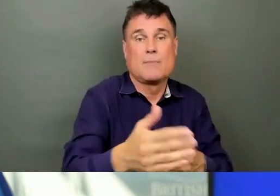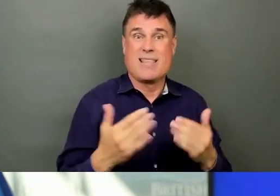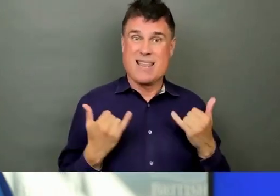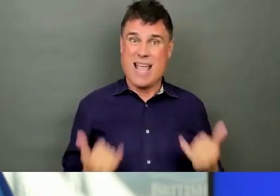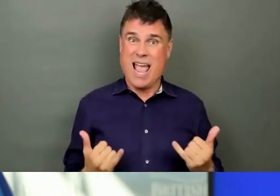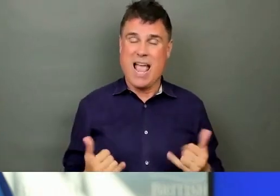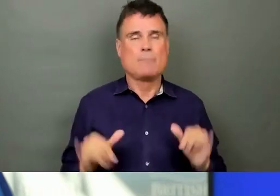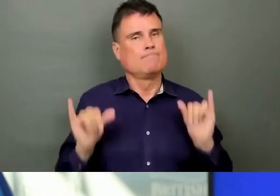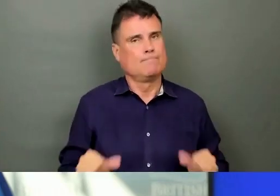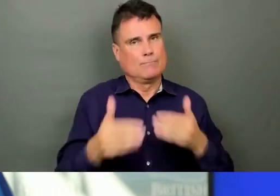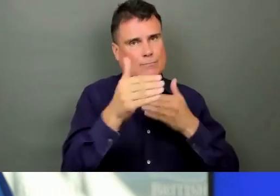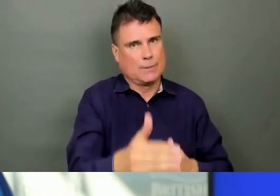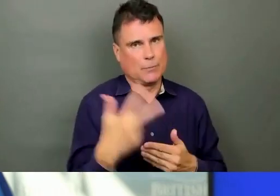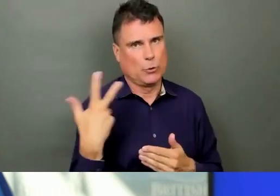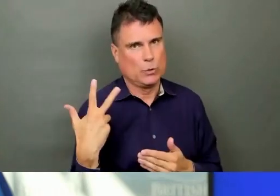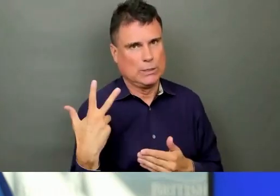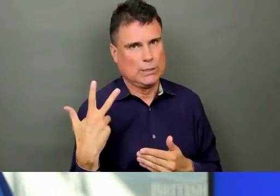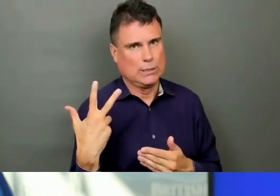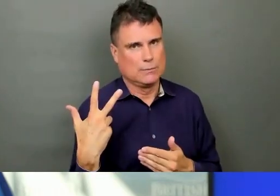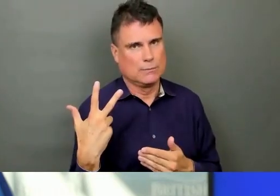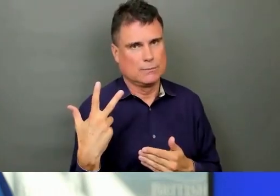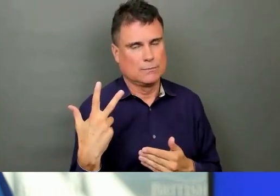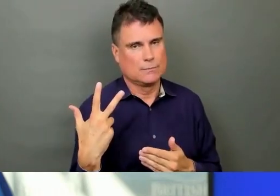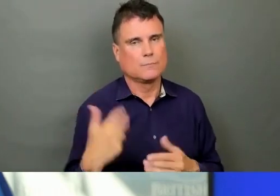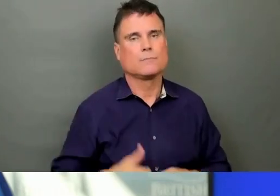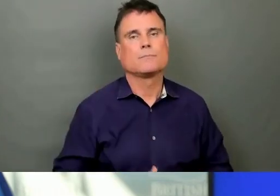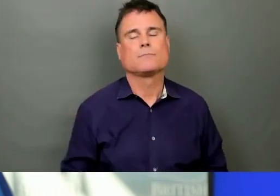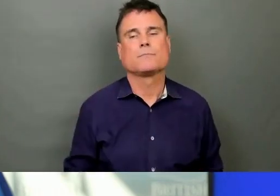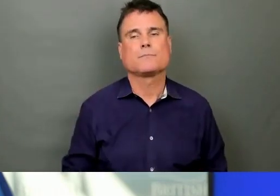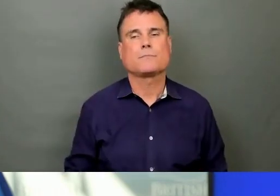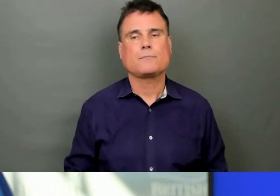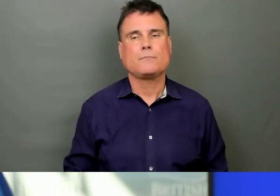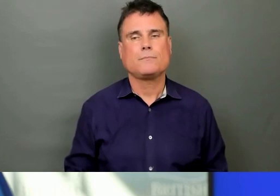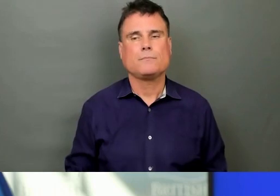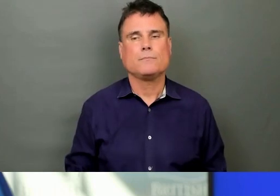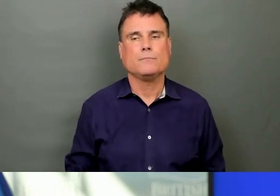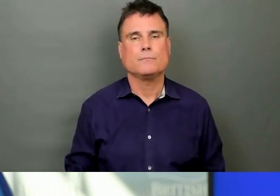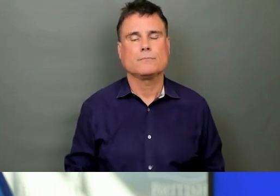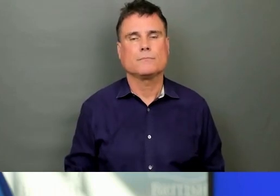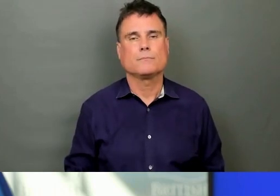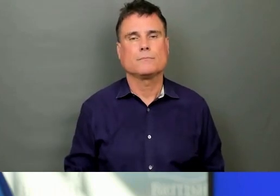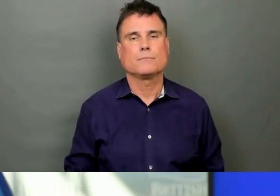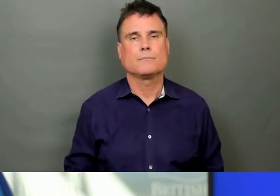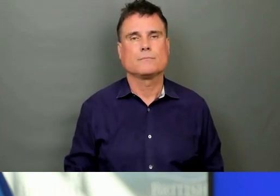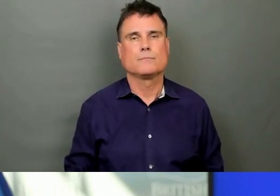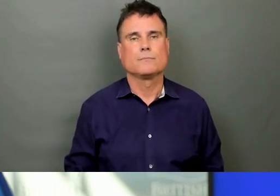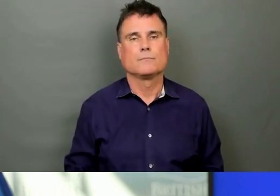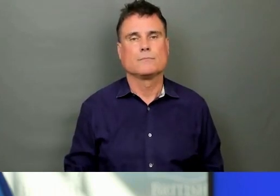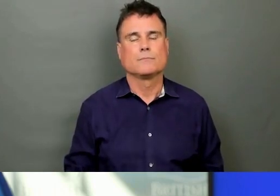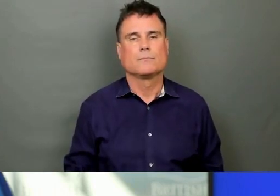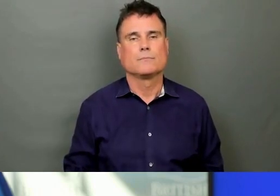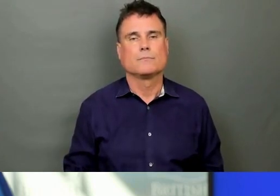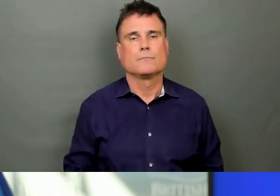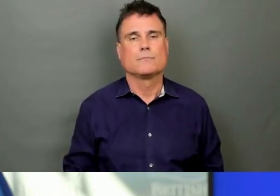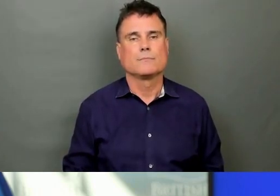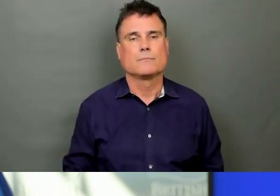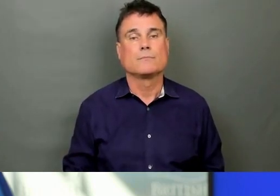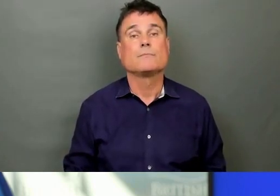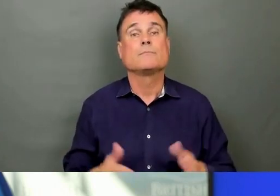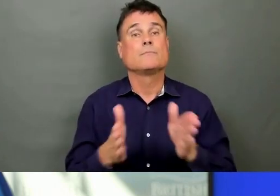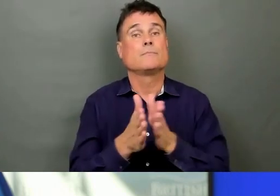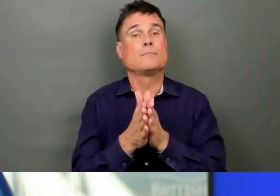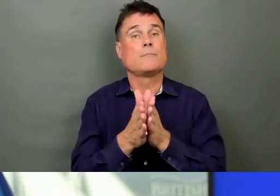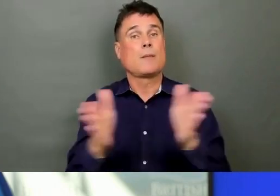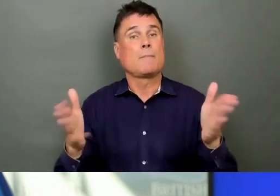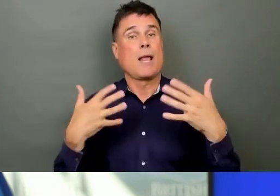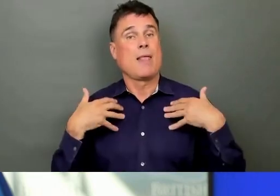measures which have to continue and become even more important, I'd argue, in this time. The issue around restrictions and how we act